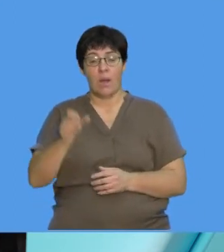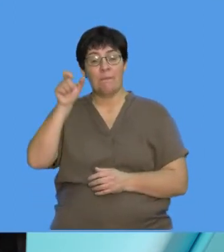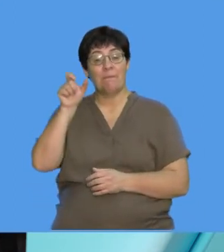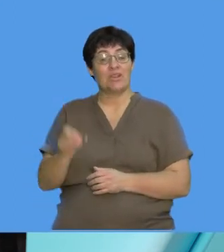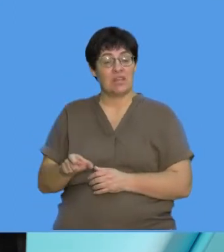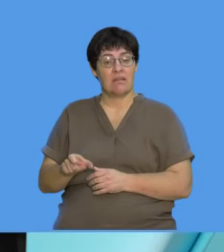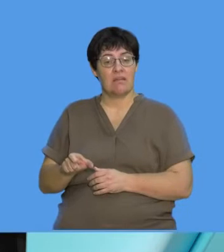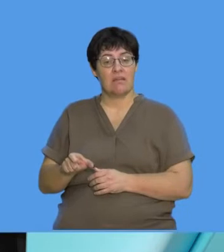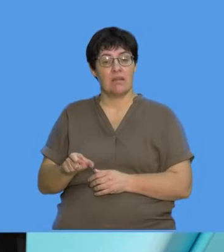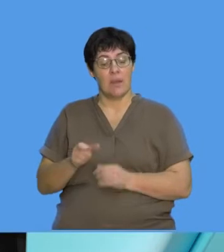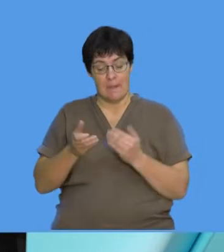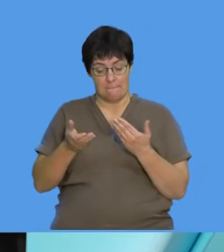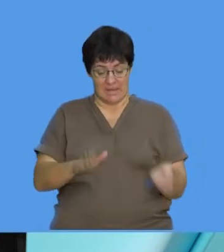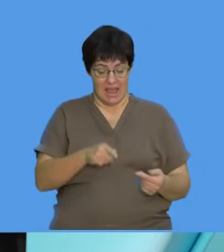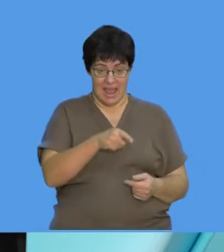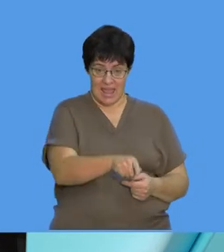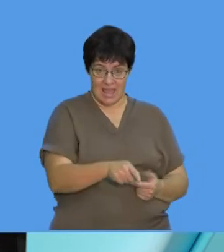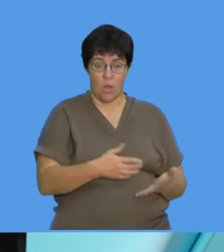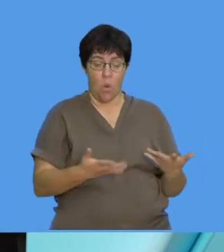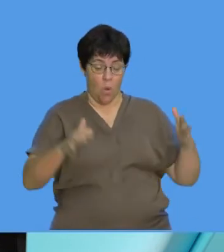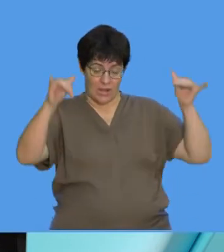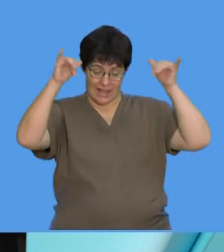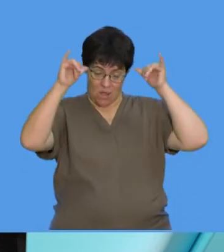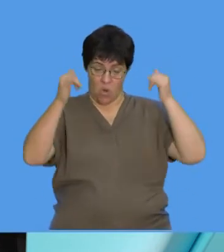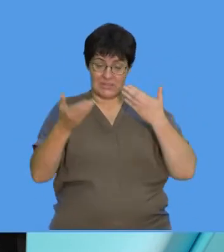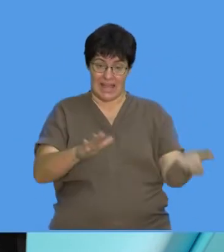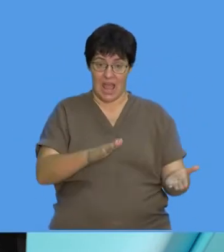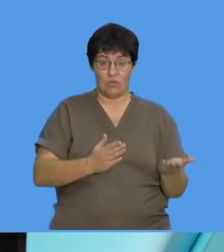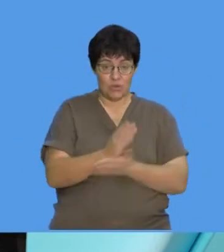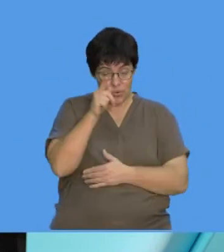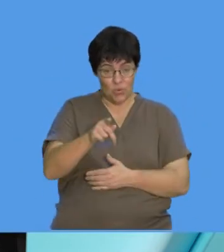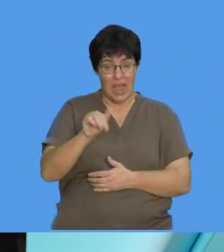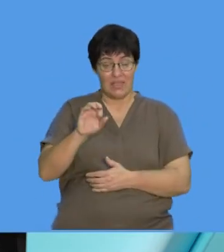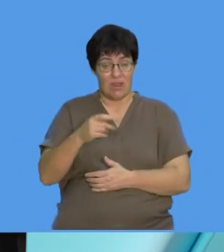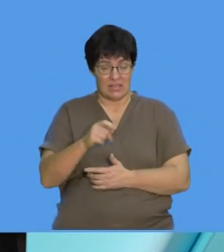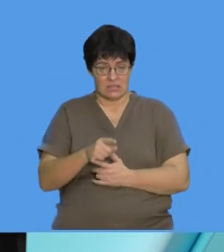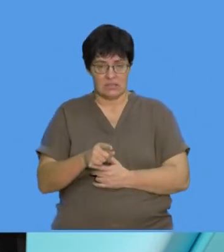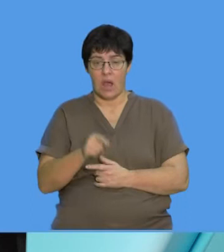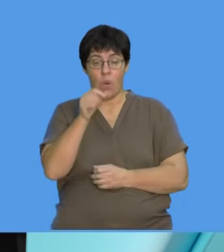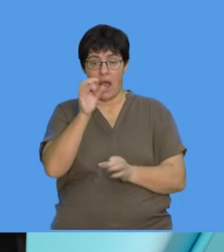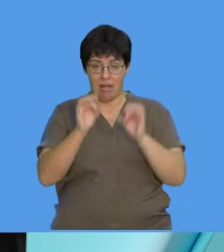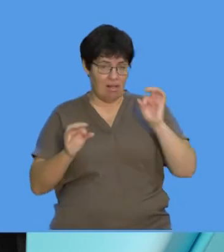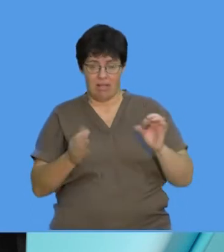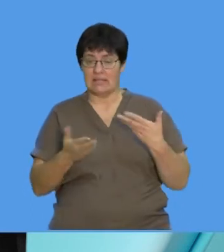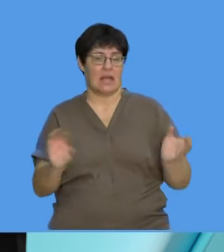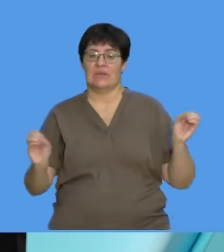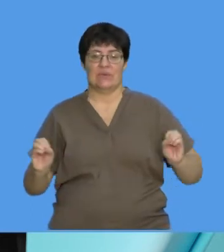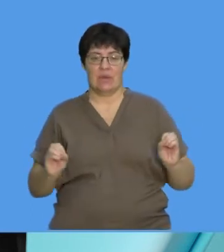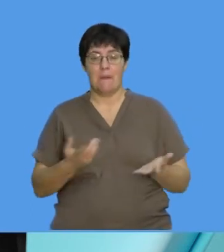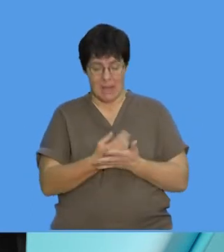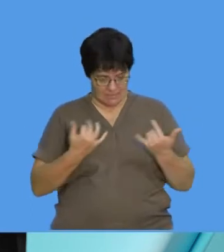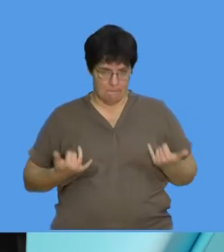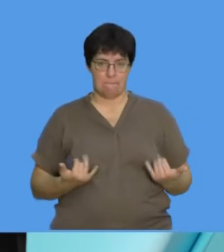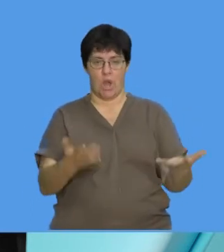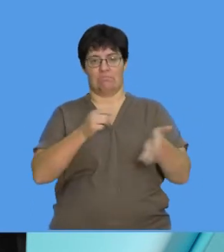a person dies from anthrax or cattle die from anthrax, the spores don't die. We need to